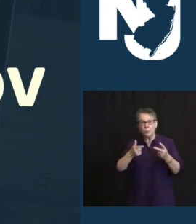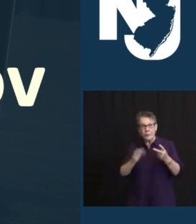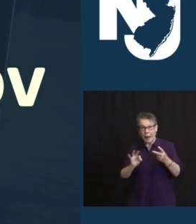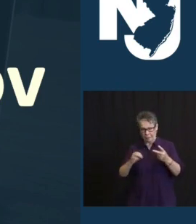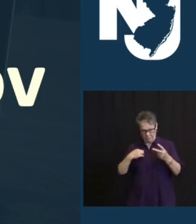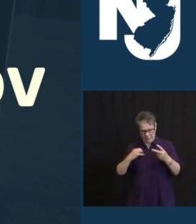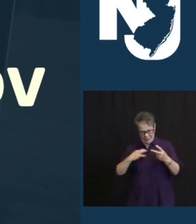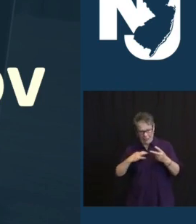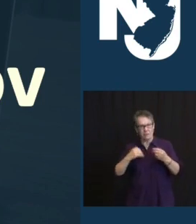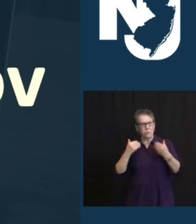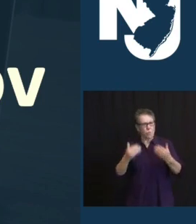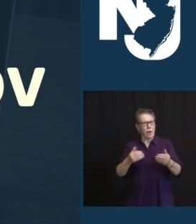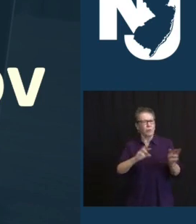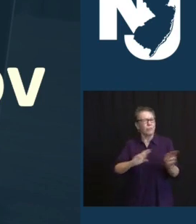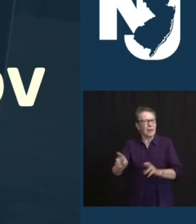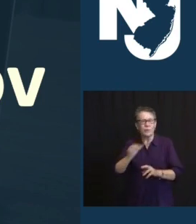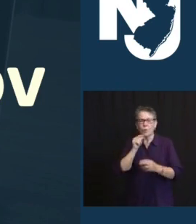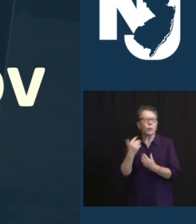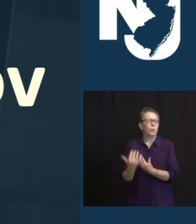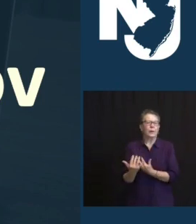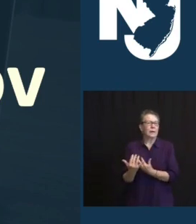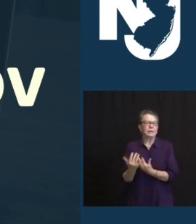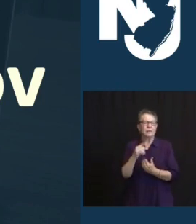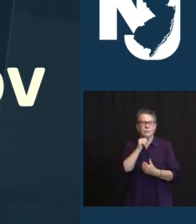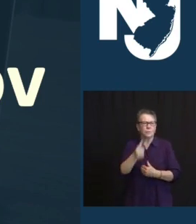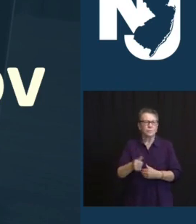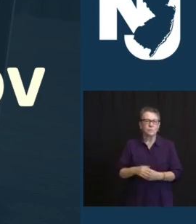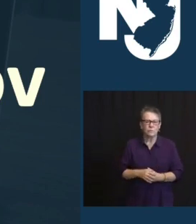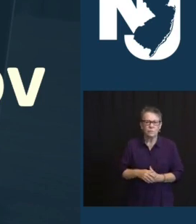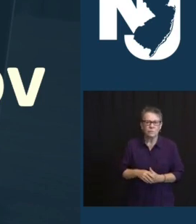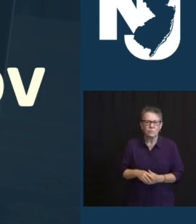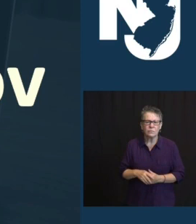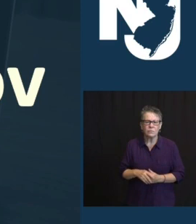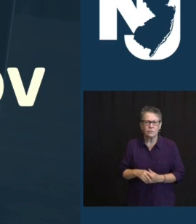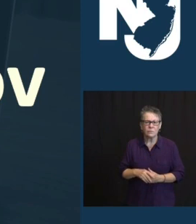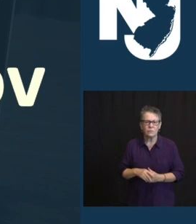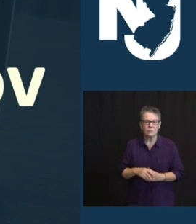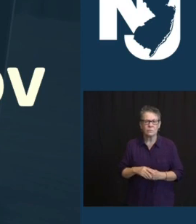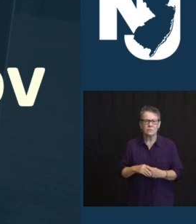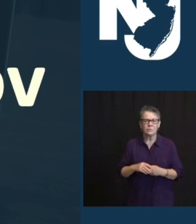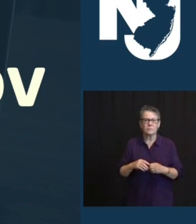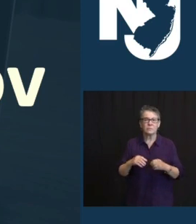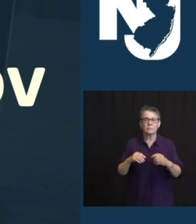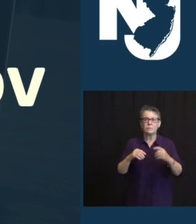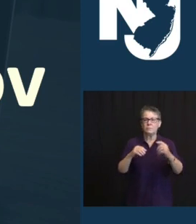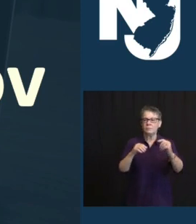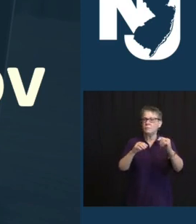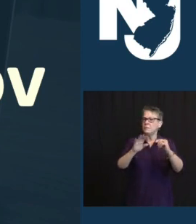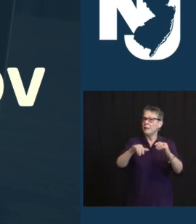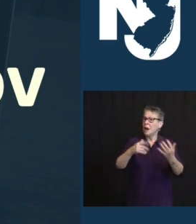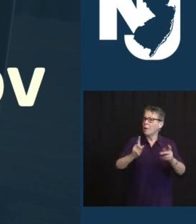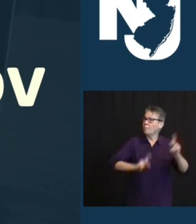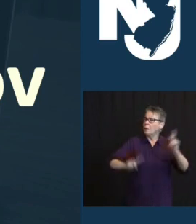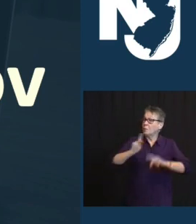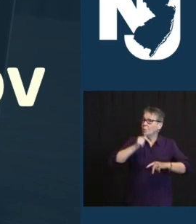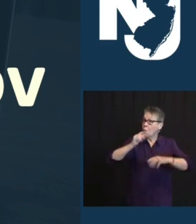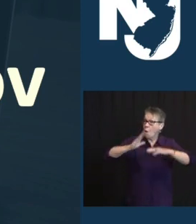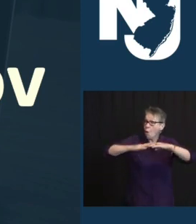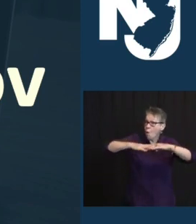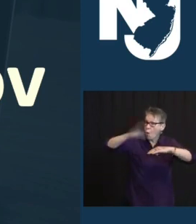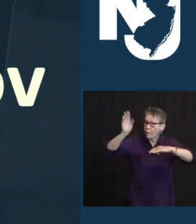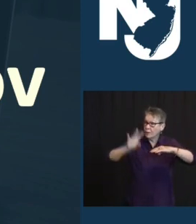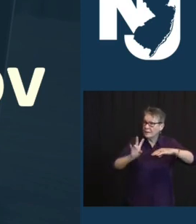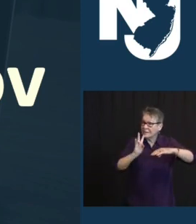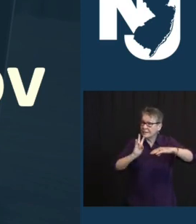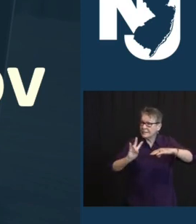WE ARE BOTH ACTIVELY CONDUCTING OUTREACH OVER THE PHONE AND SCHEDULING APPOINTMENTS FOR THESE RESIDENTS TO ENSURE GREATER DIRECT ACCESS